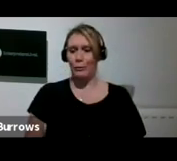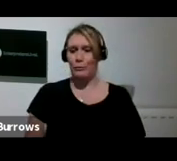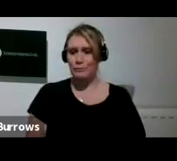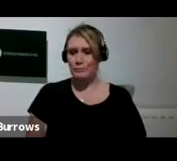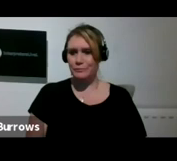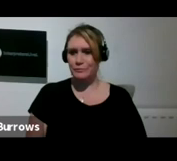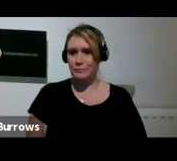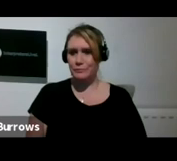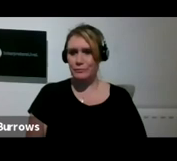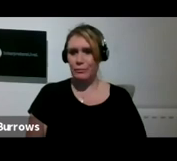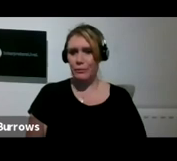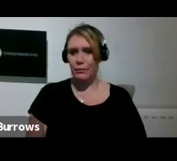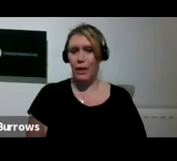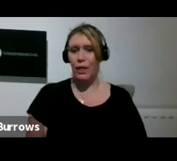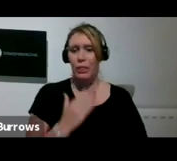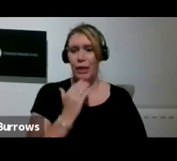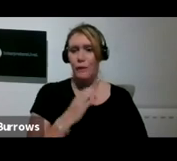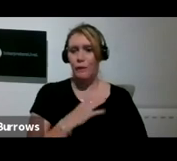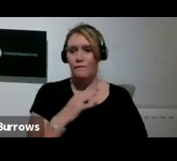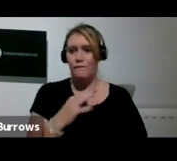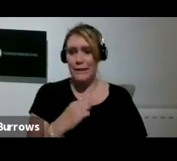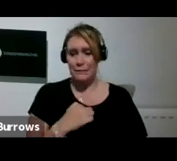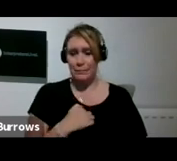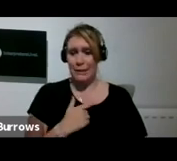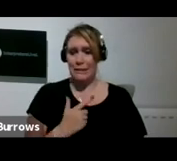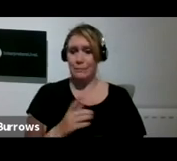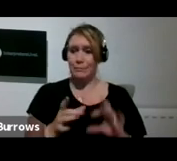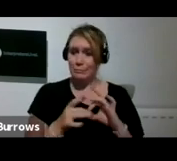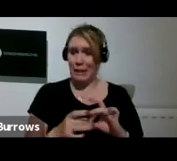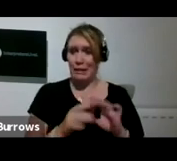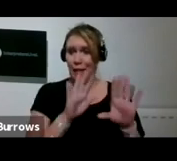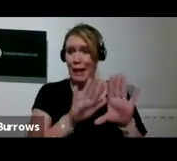Thank you very much for inviting me to be part of the exhibition.